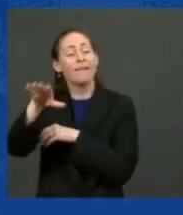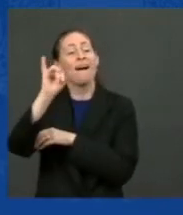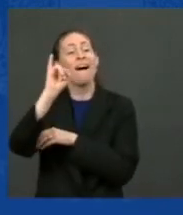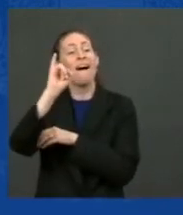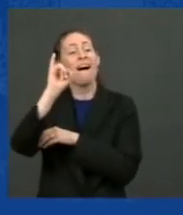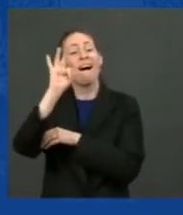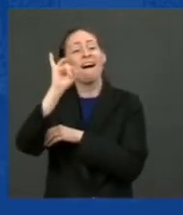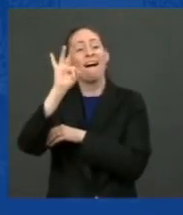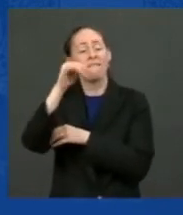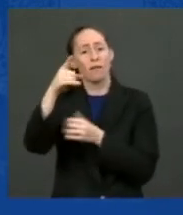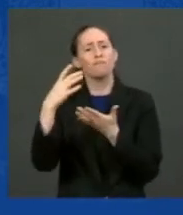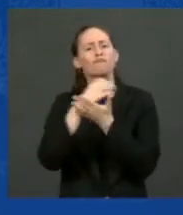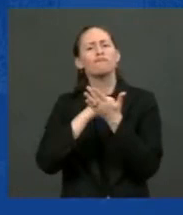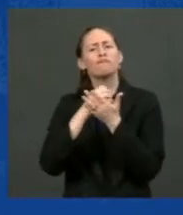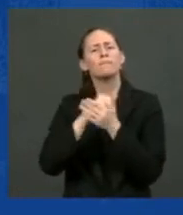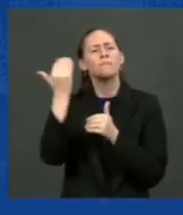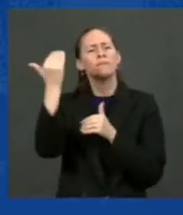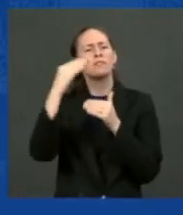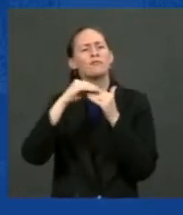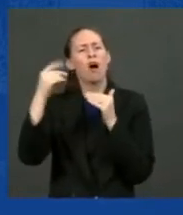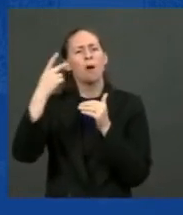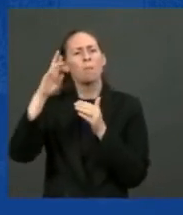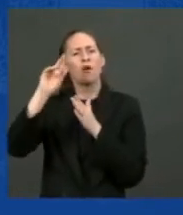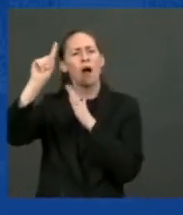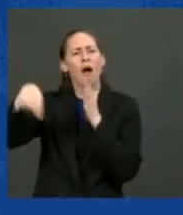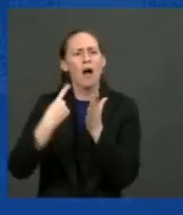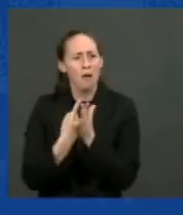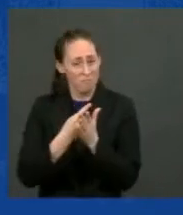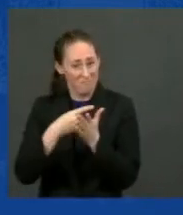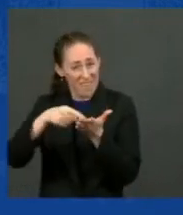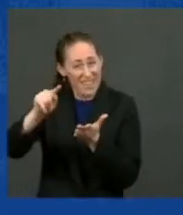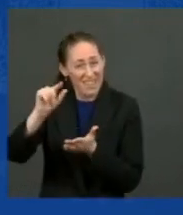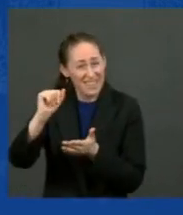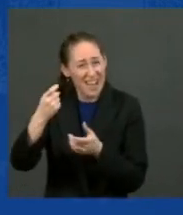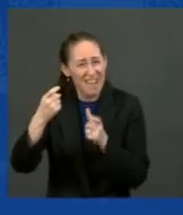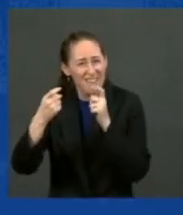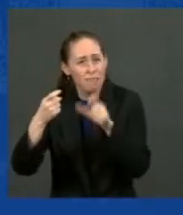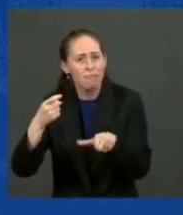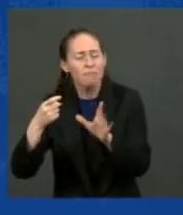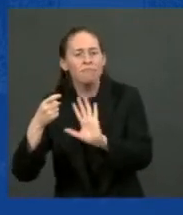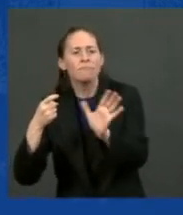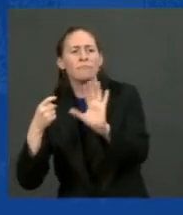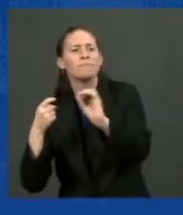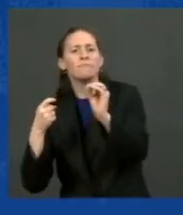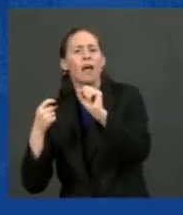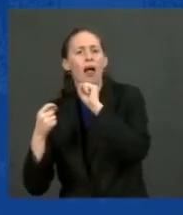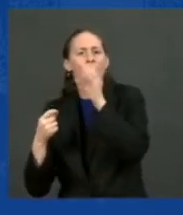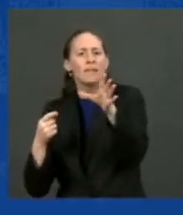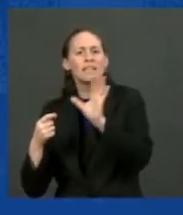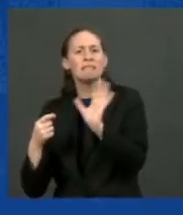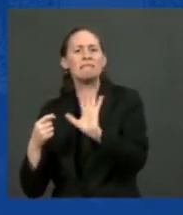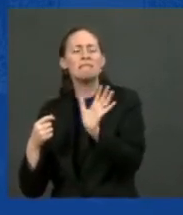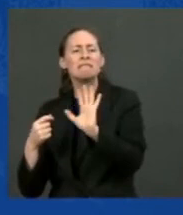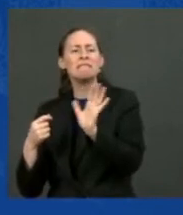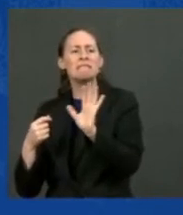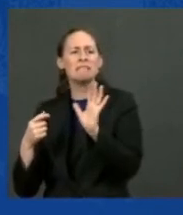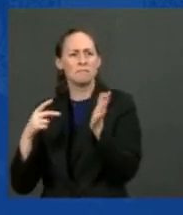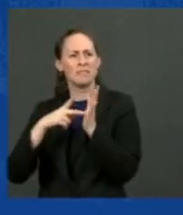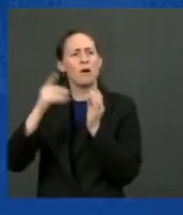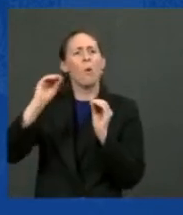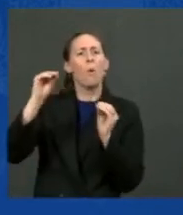you don't have any taxes to pay like that. So guess what? You got nothing. Zero. Zero. No help.